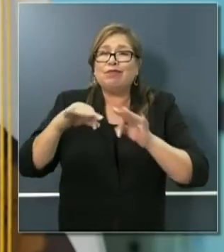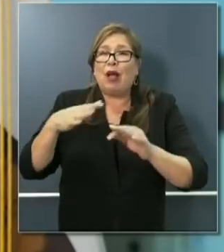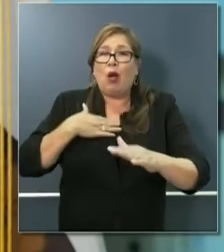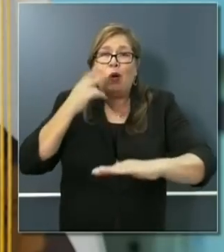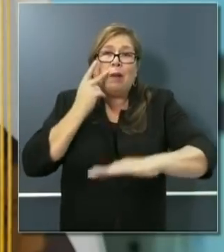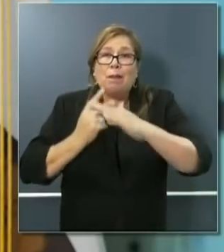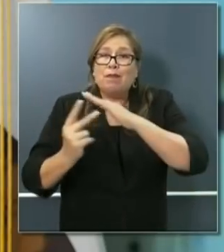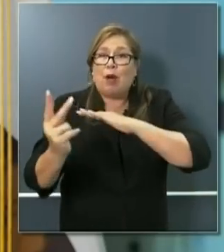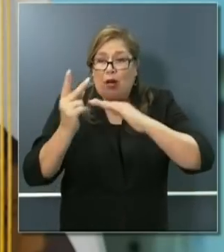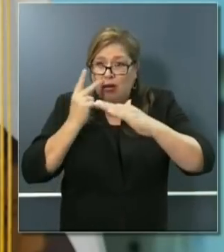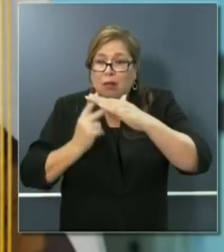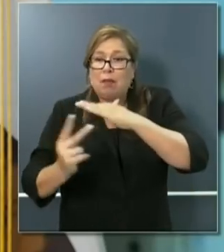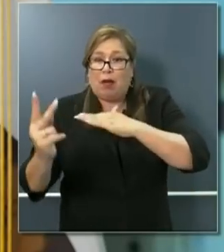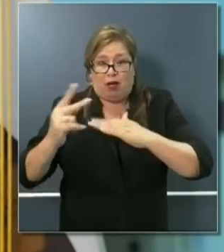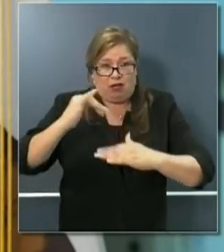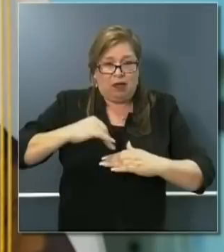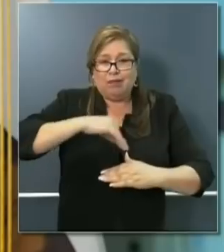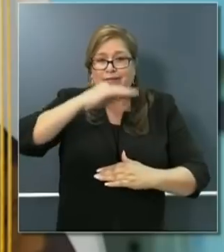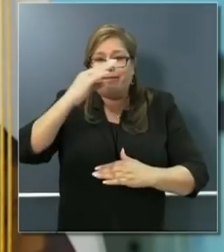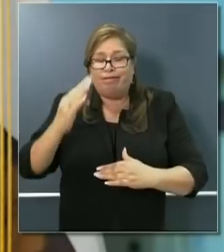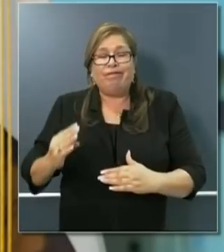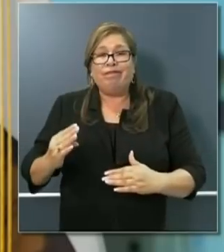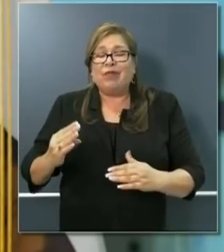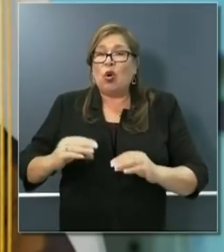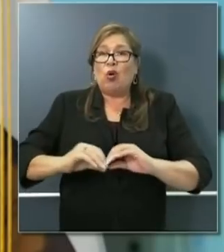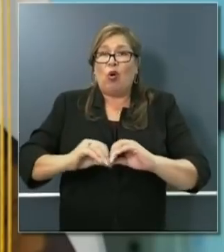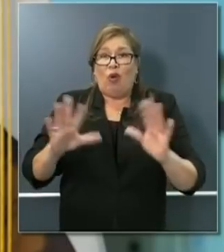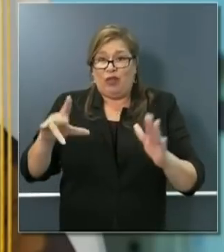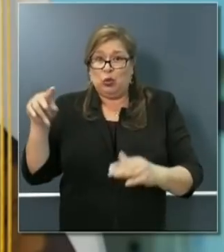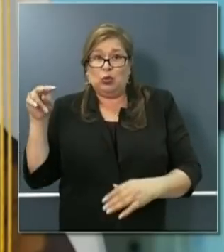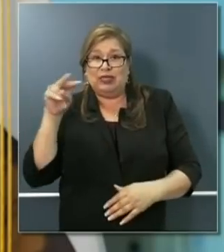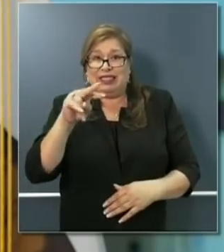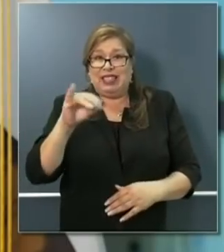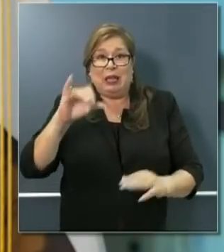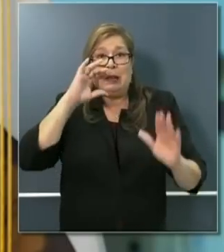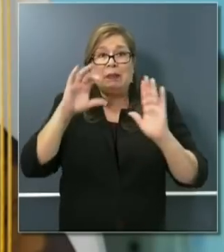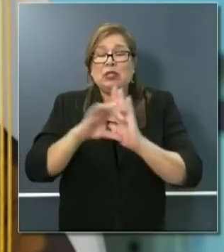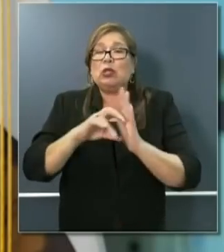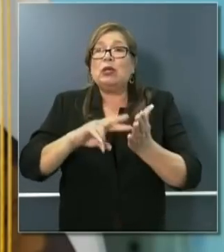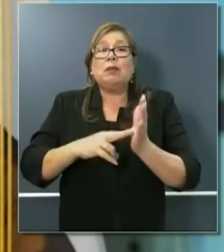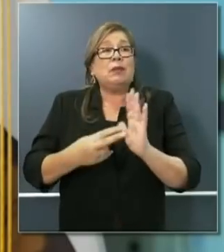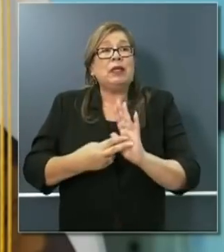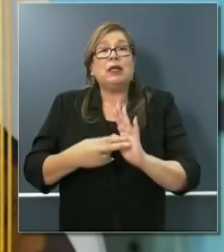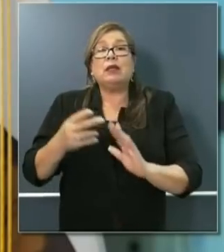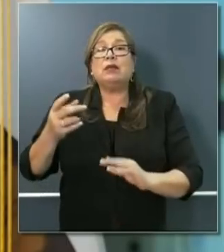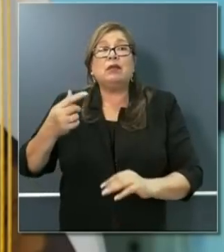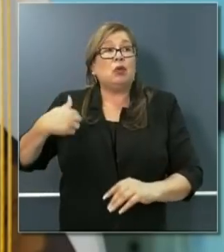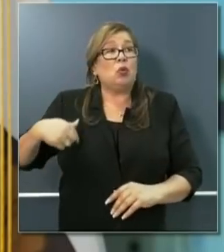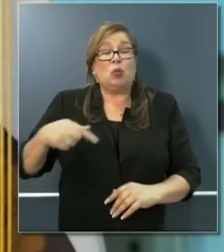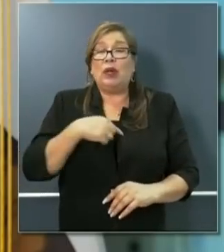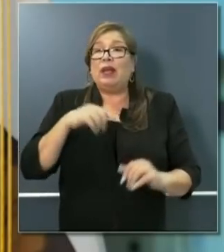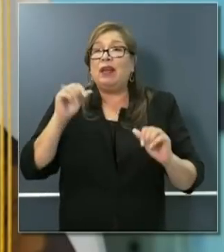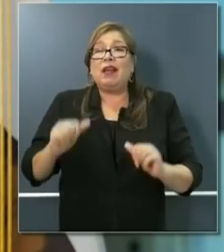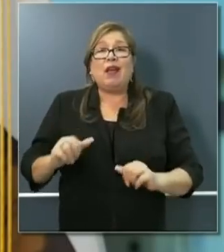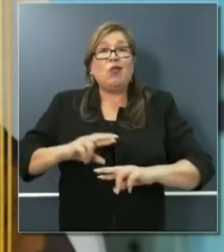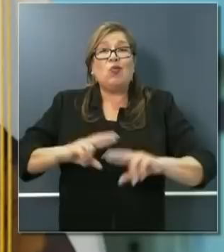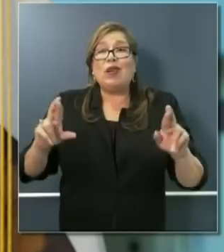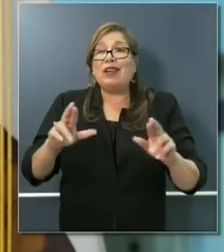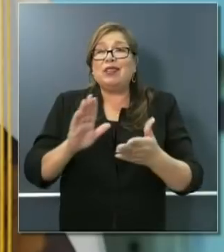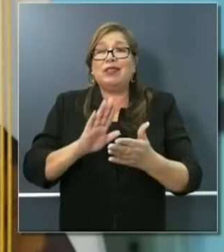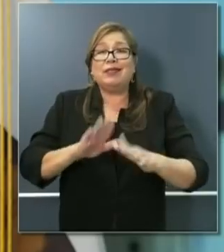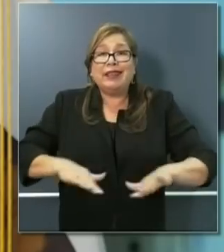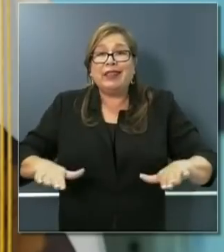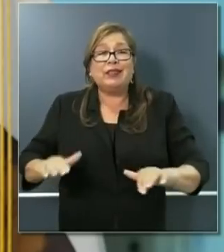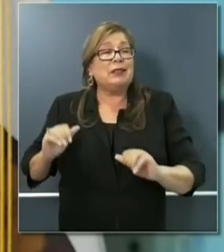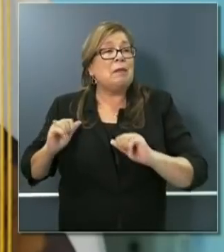seems, I think, self-evident that we should not prepare to bring our children back into